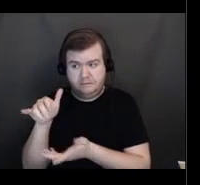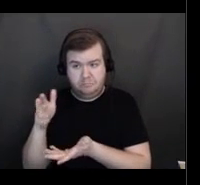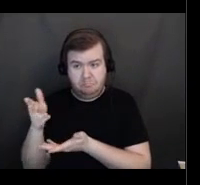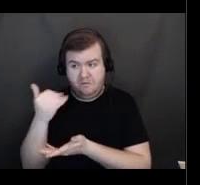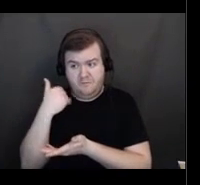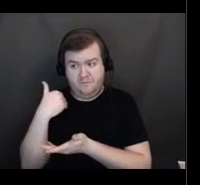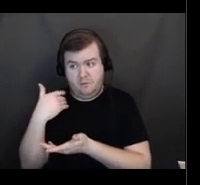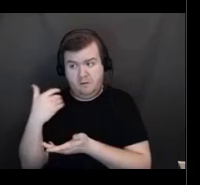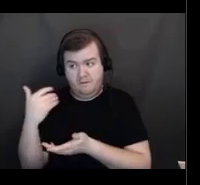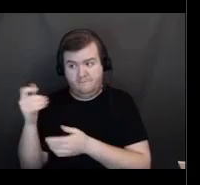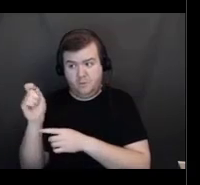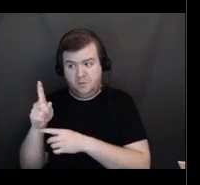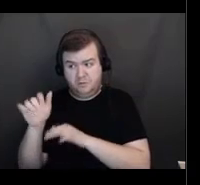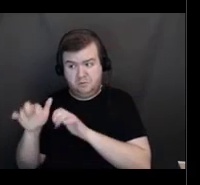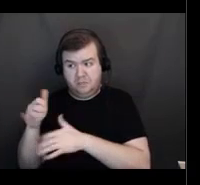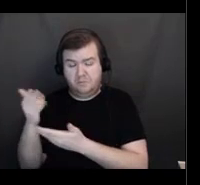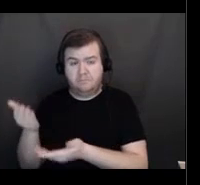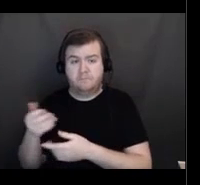raise hand. That's okay.